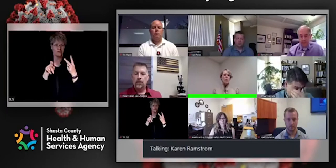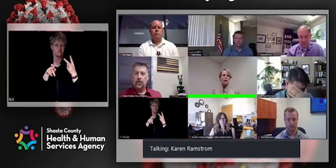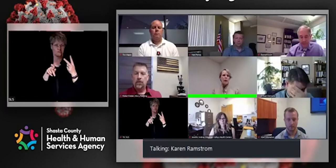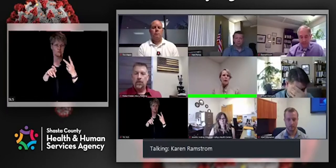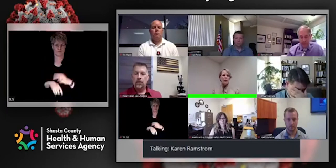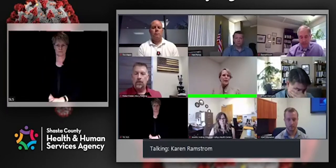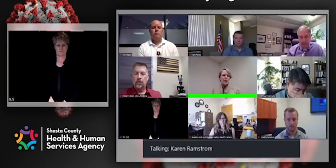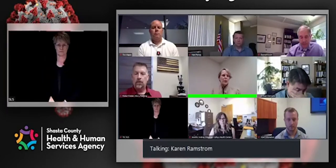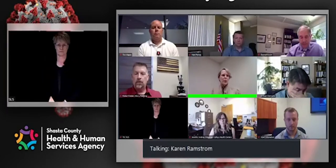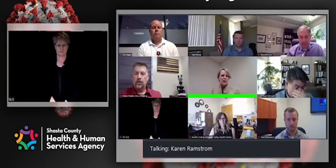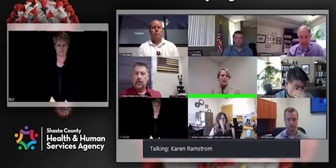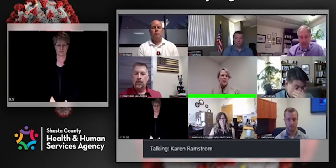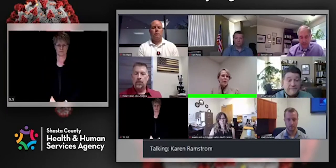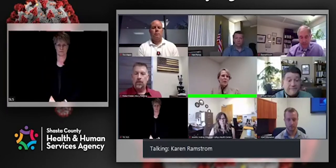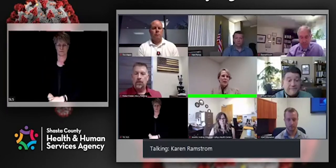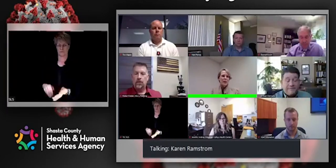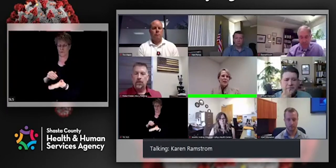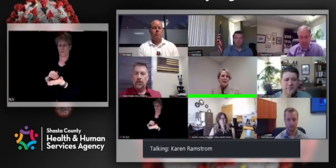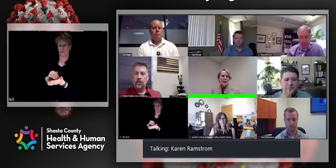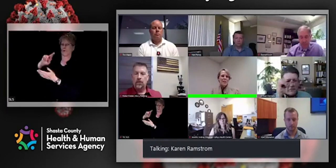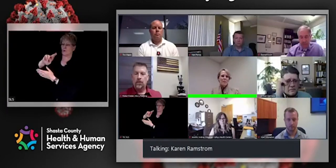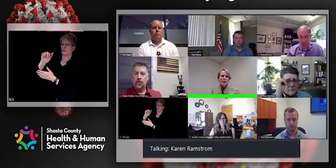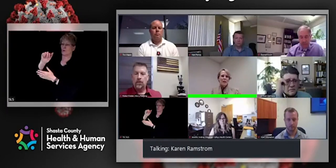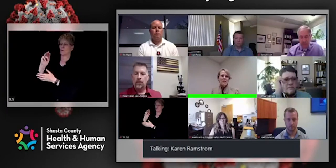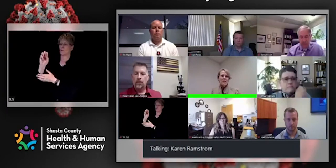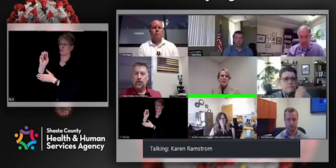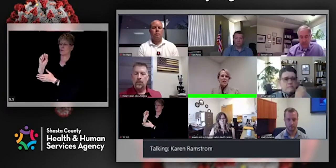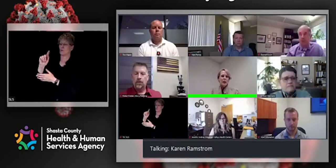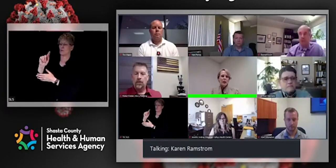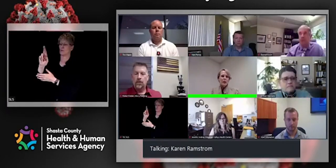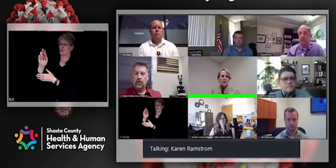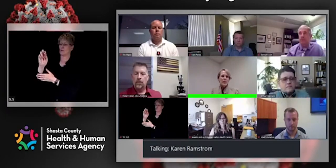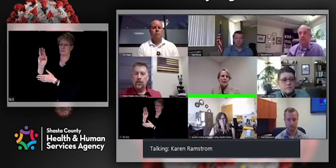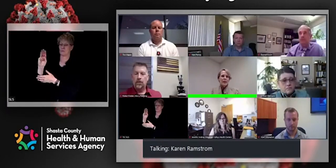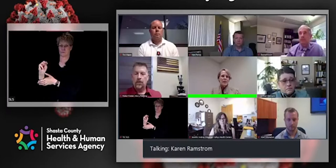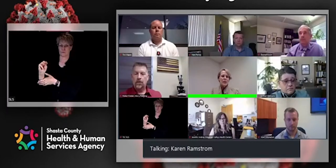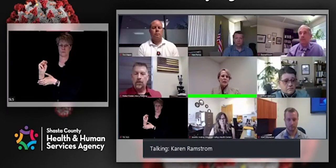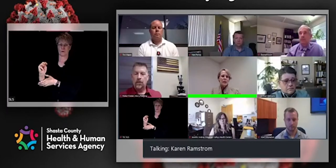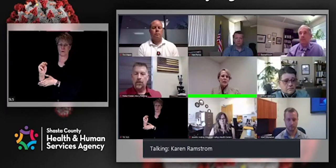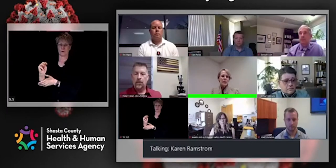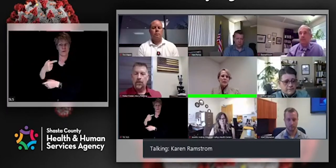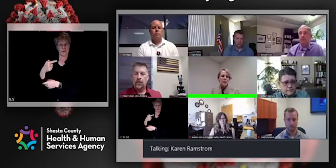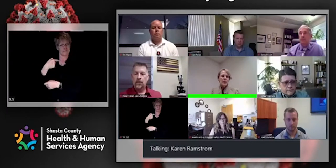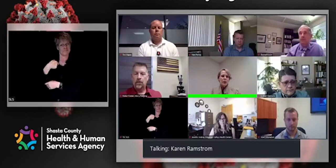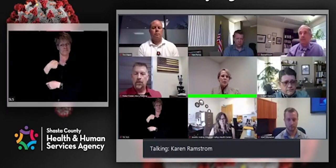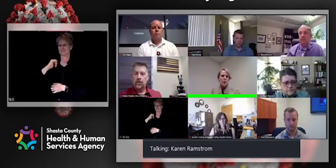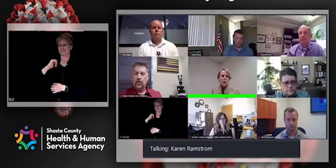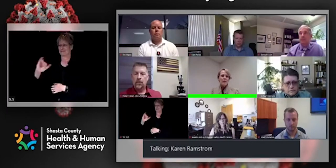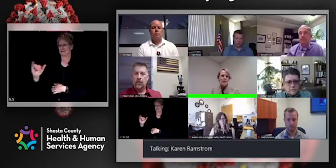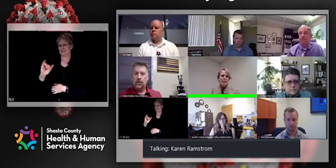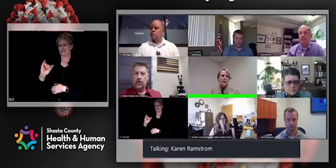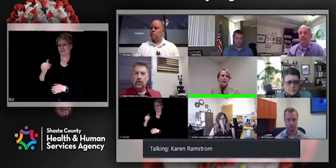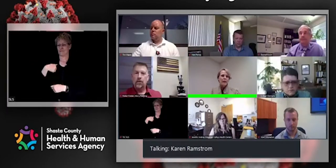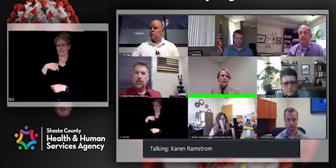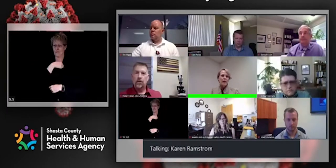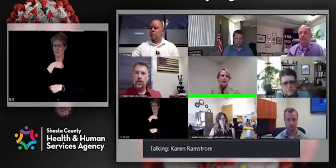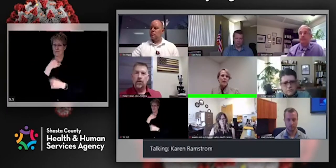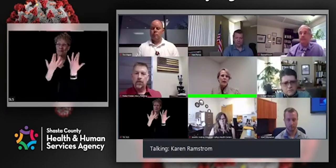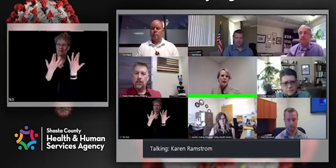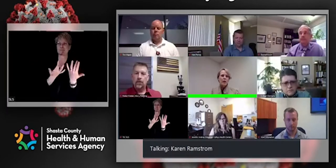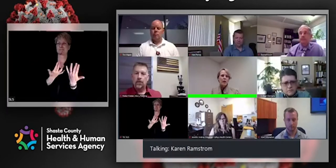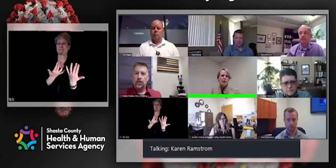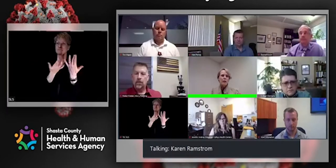So we, like you, are really anxiously awaiting the state guidance on youth sports. And